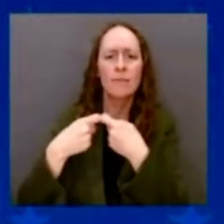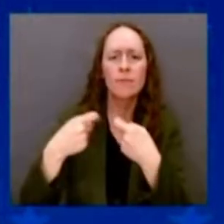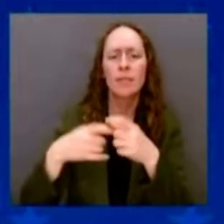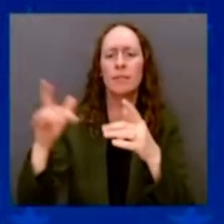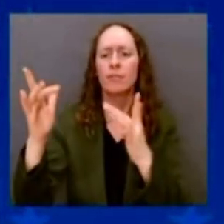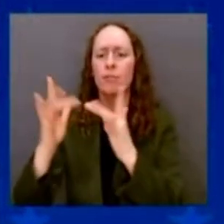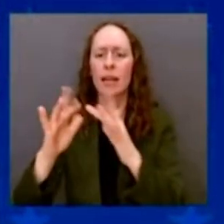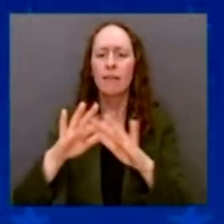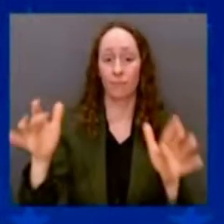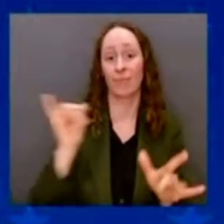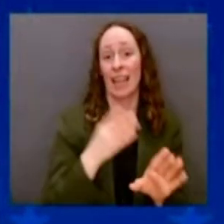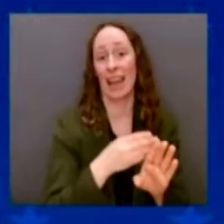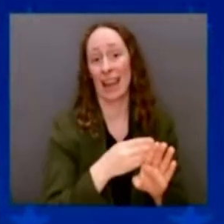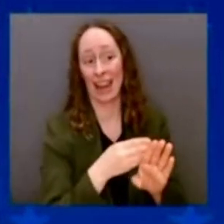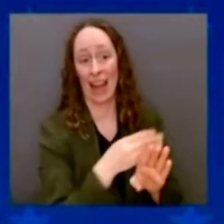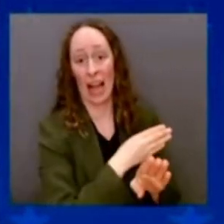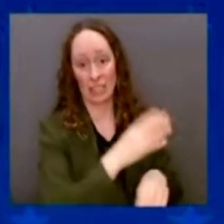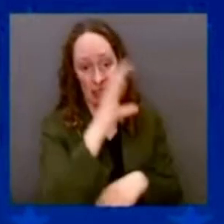we got infrastructure decade.